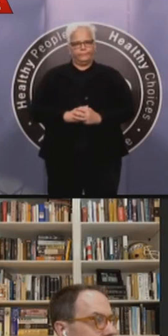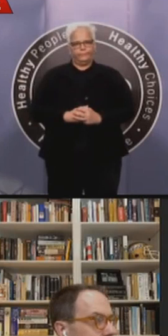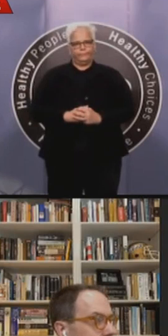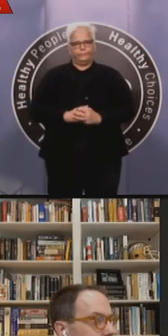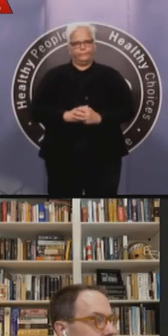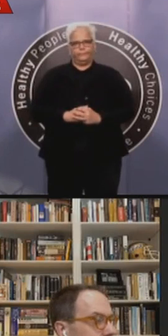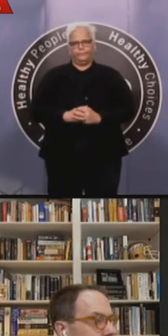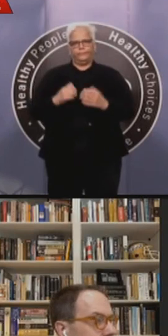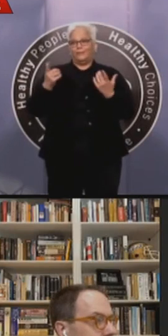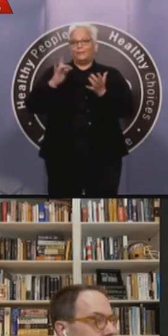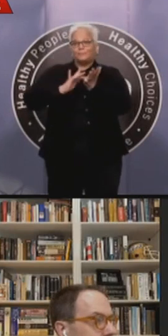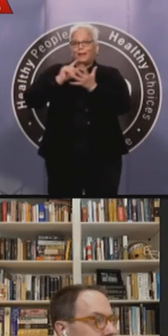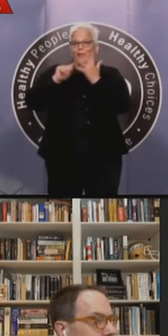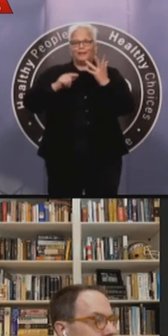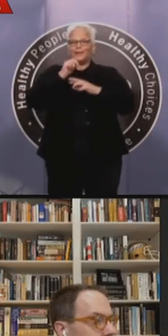but we're not at that juncture.